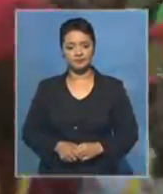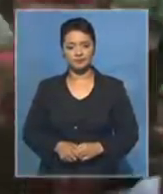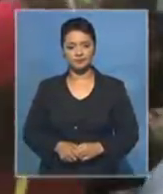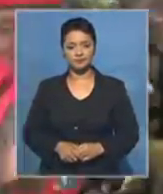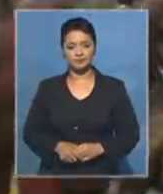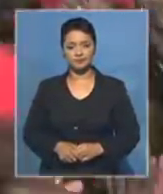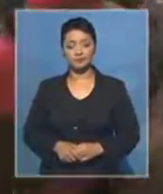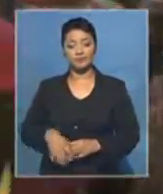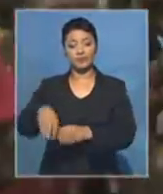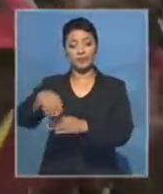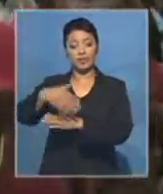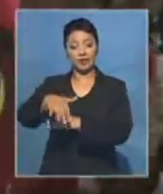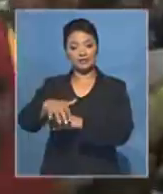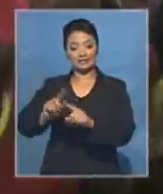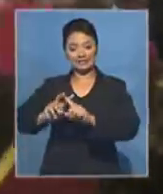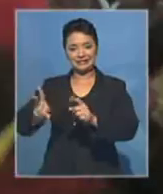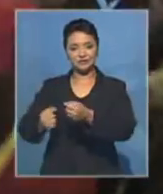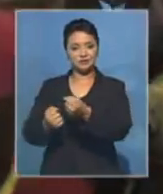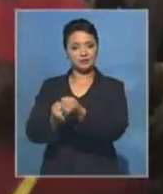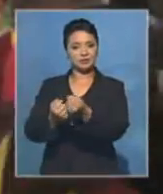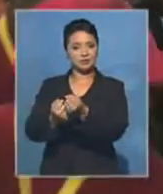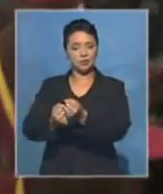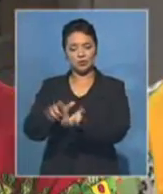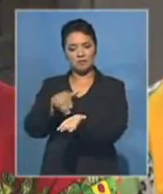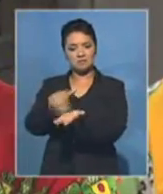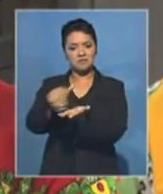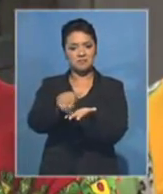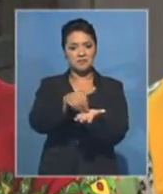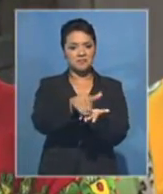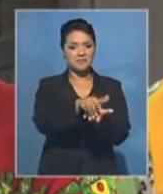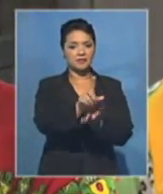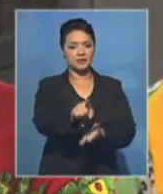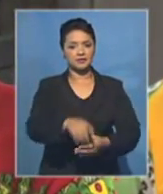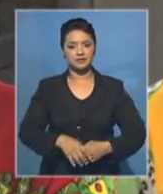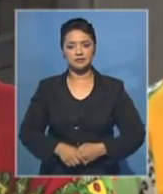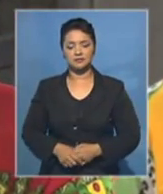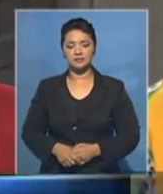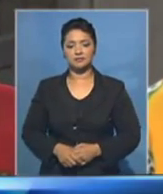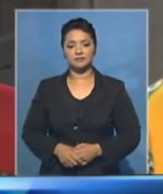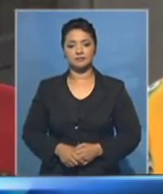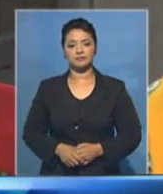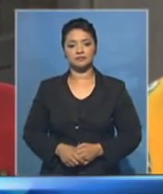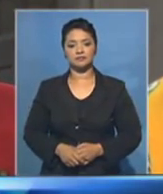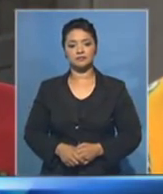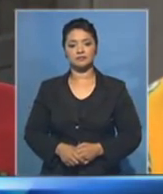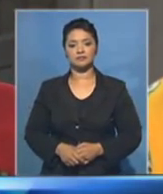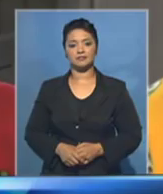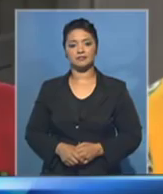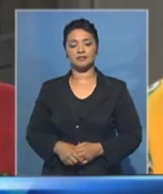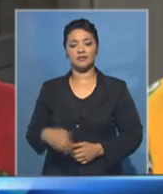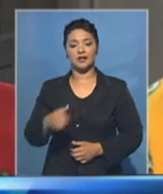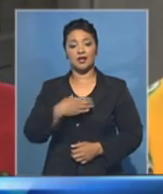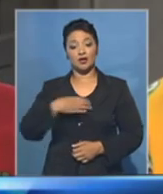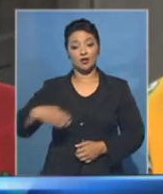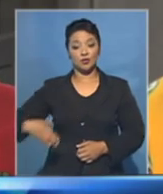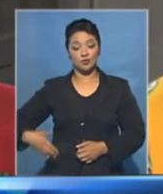And outside, several Mujuru allies will run off the venue. We cannot, in front of His Excellency the